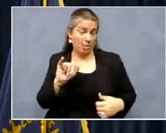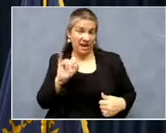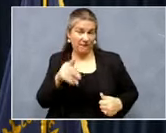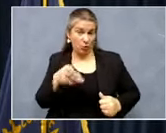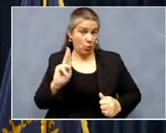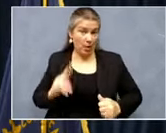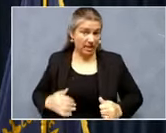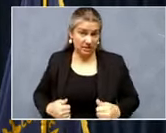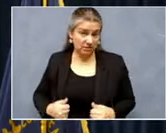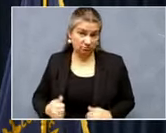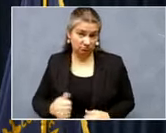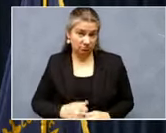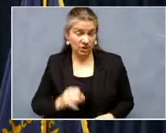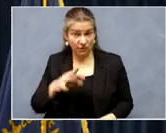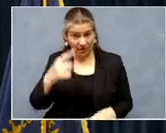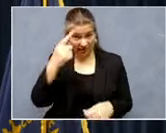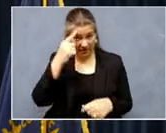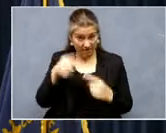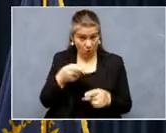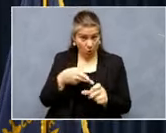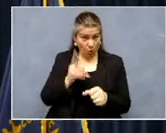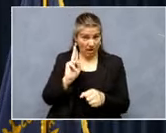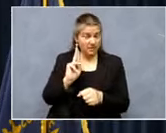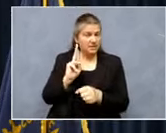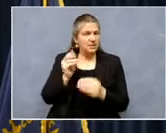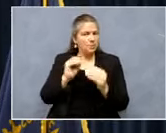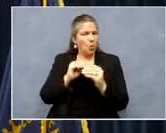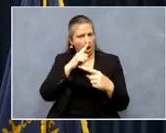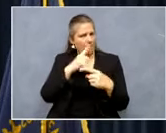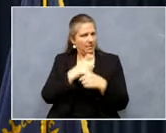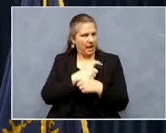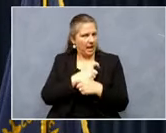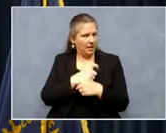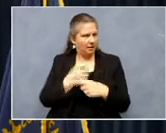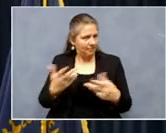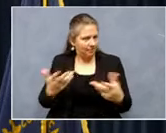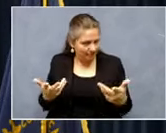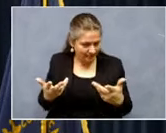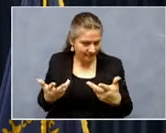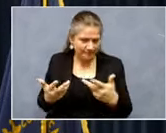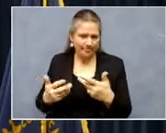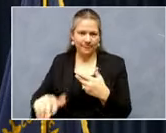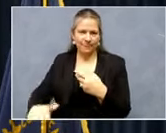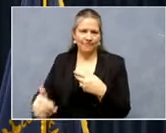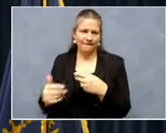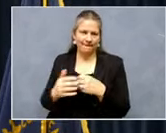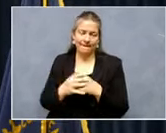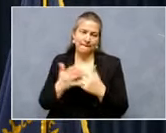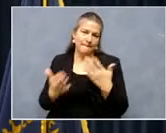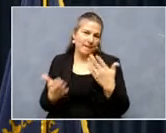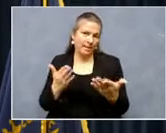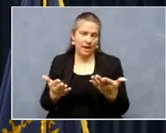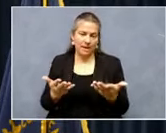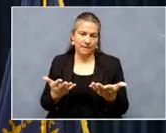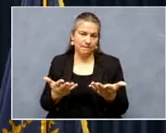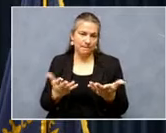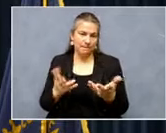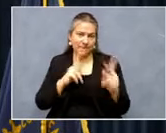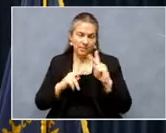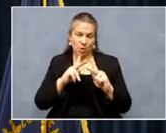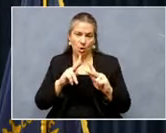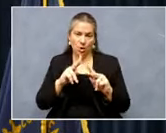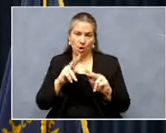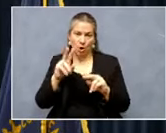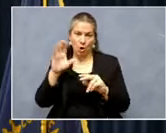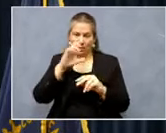So when you're thinking about quits, there's something more complicated there, uh, that's, that's going on. It may be that, um, people are looking for a